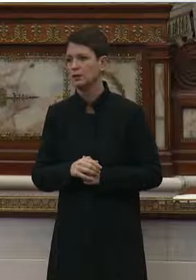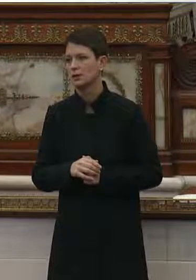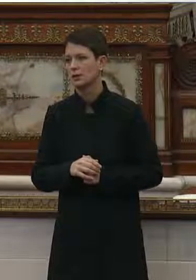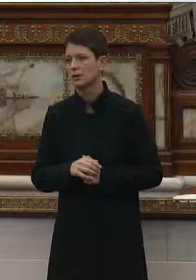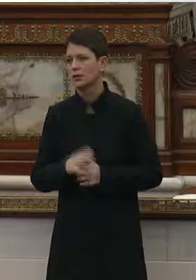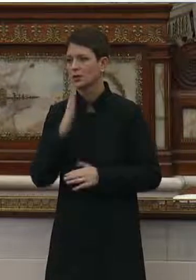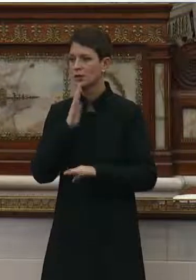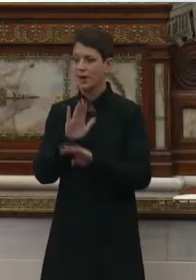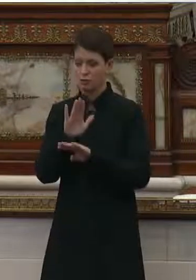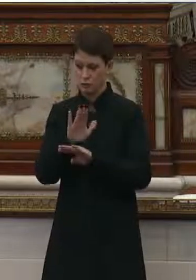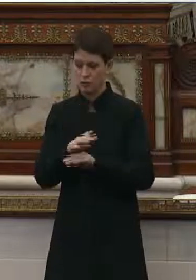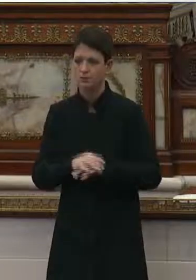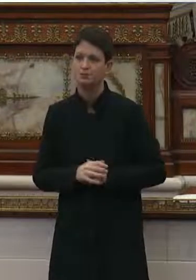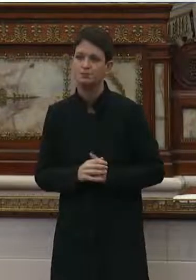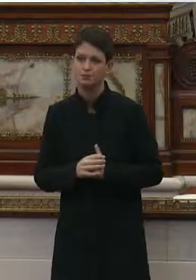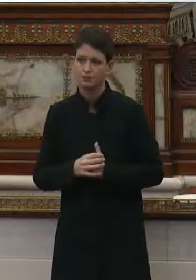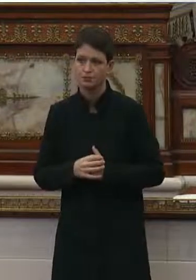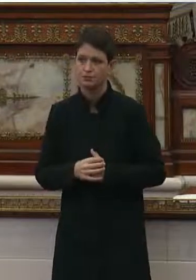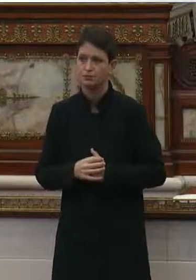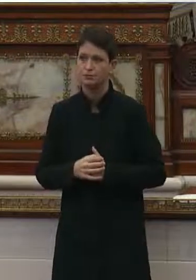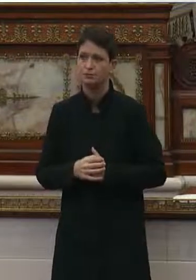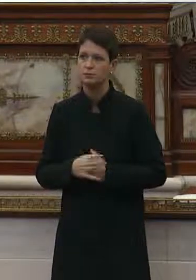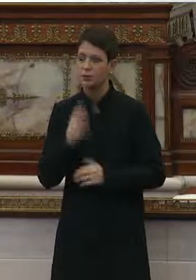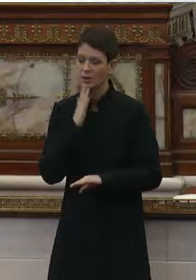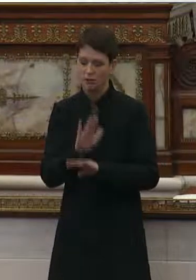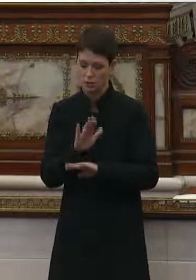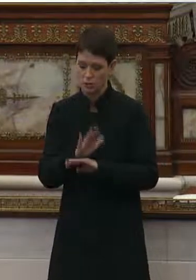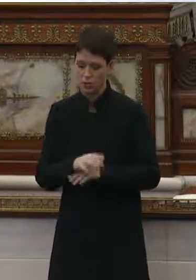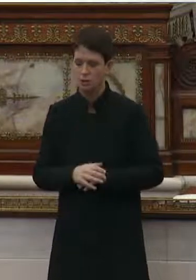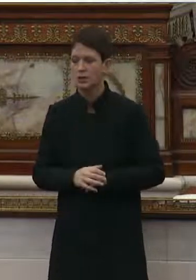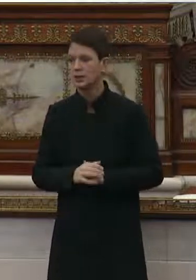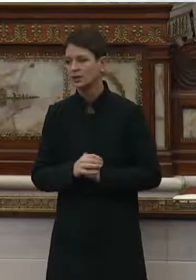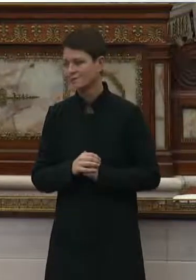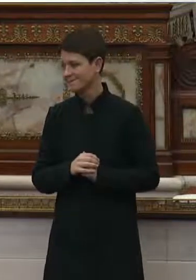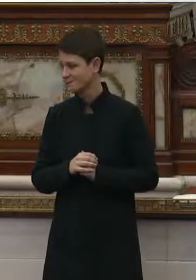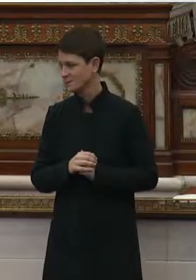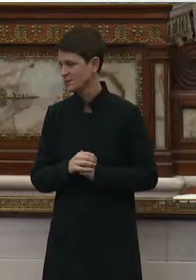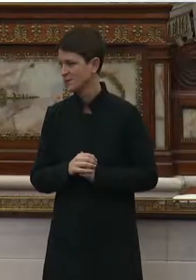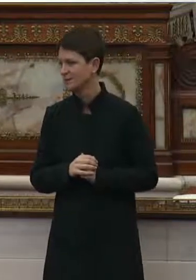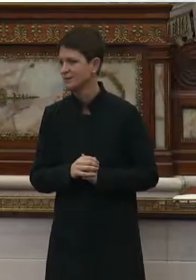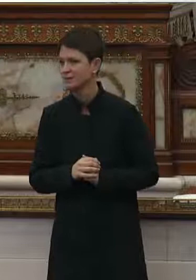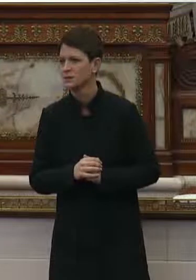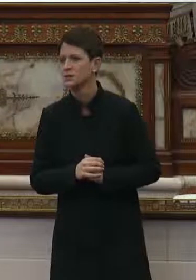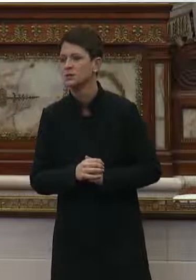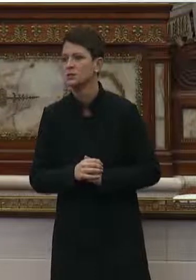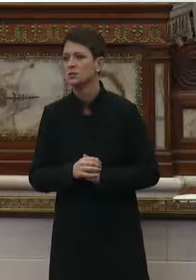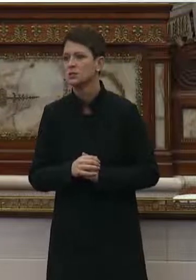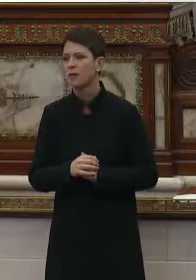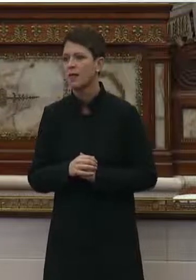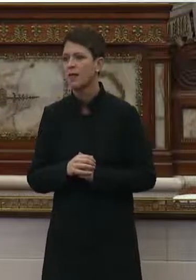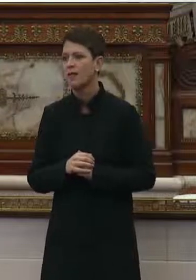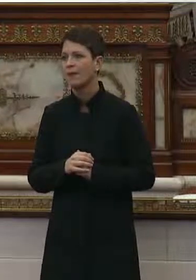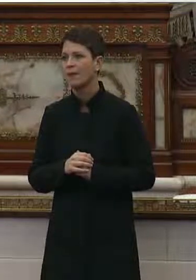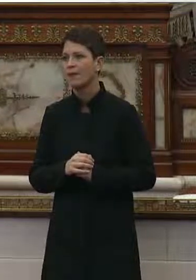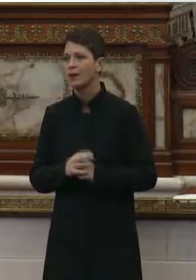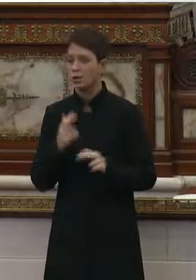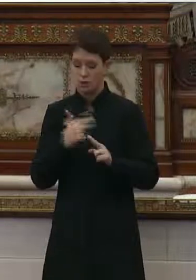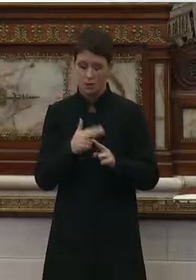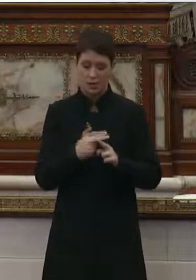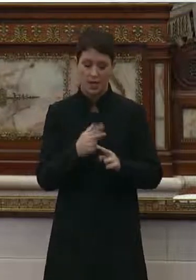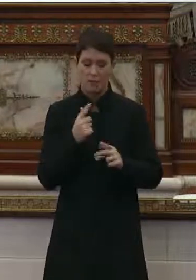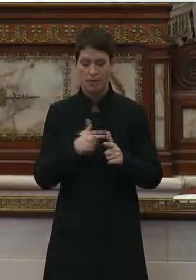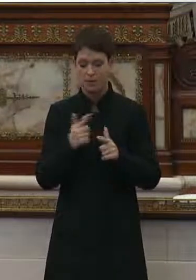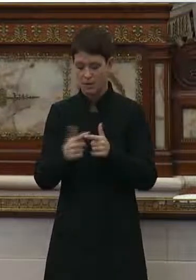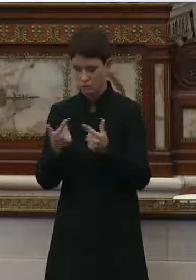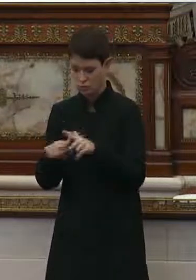Good afternoon. Good afternoon. Good afternoon. Please state your name for the